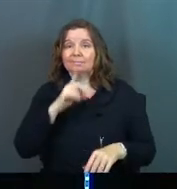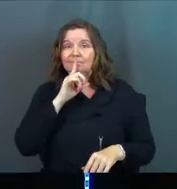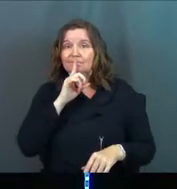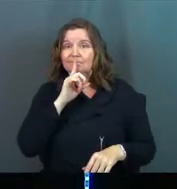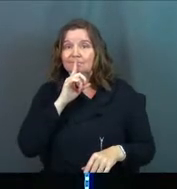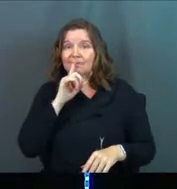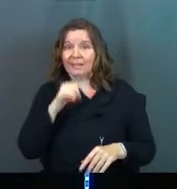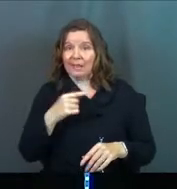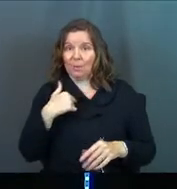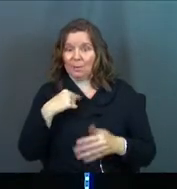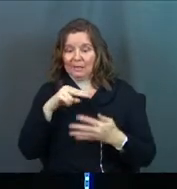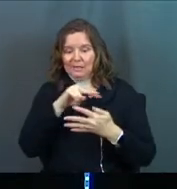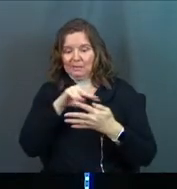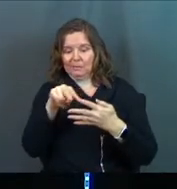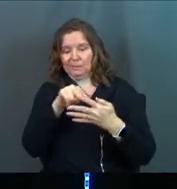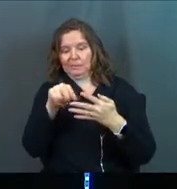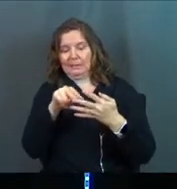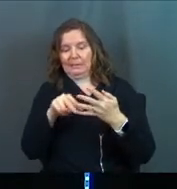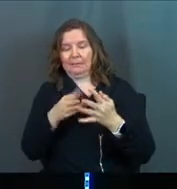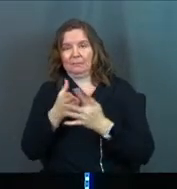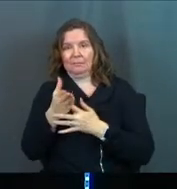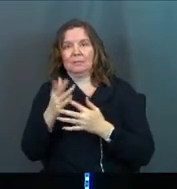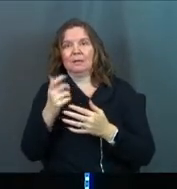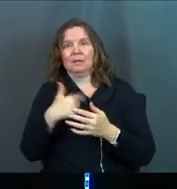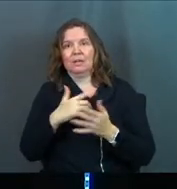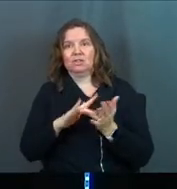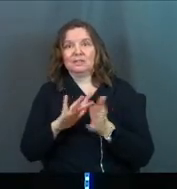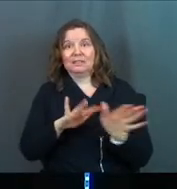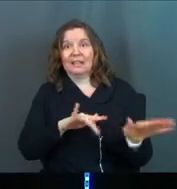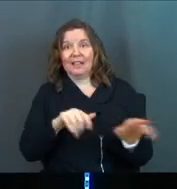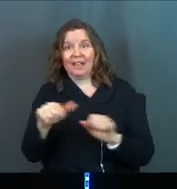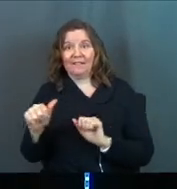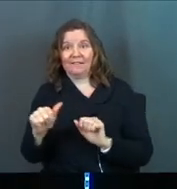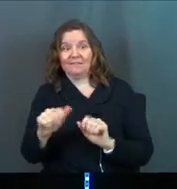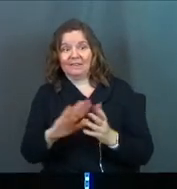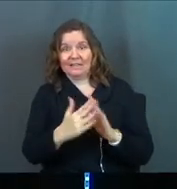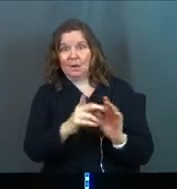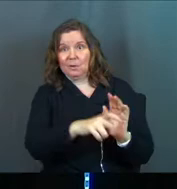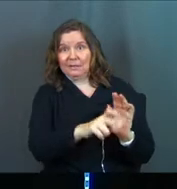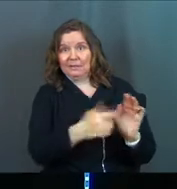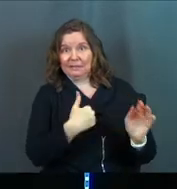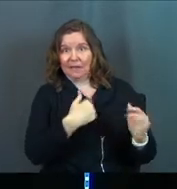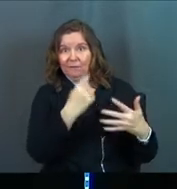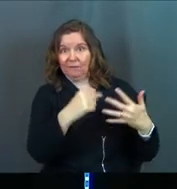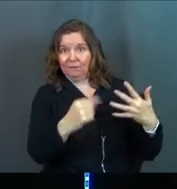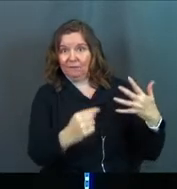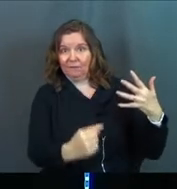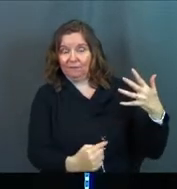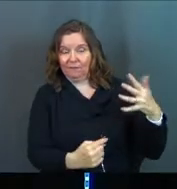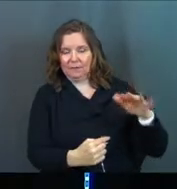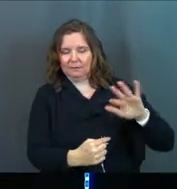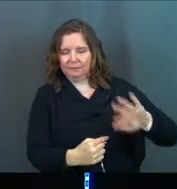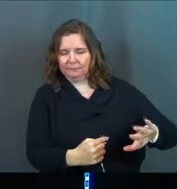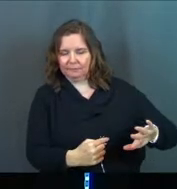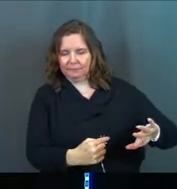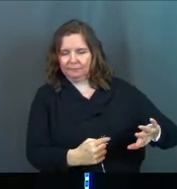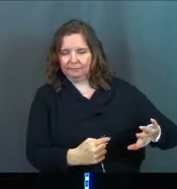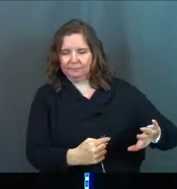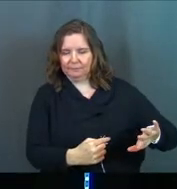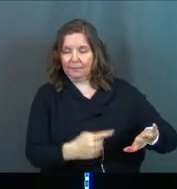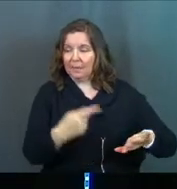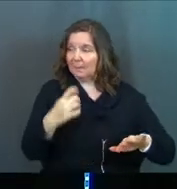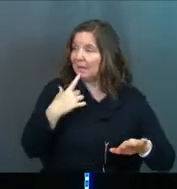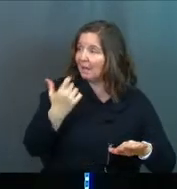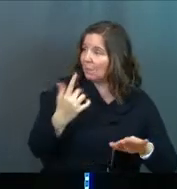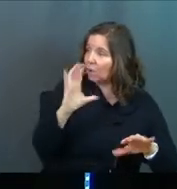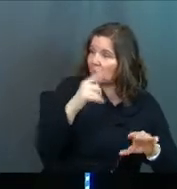say there that we need like bolded right now is that Jesus left the town. At that moment, Peter's there saying, everybody's looking